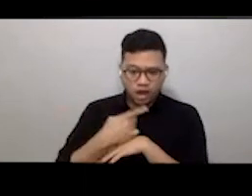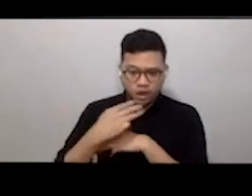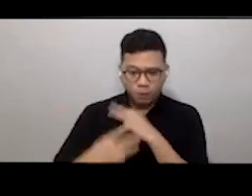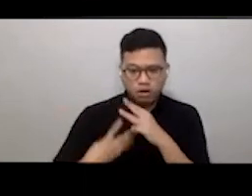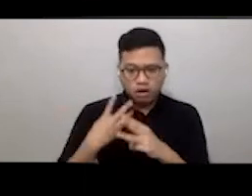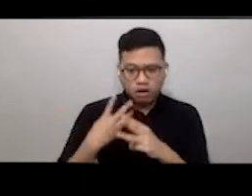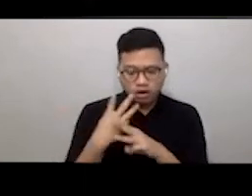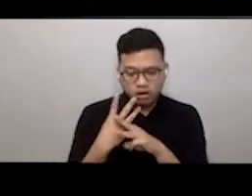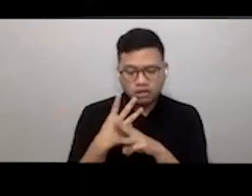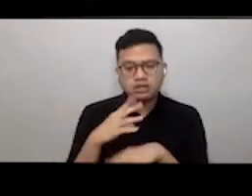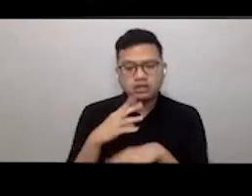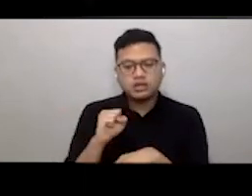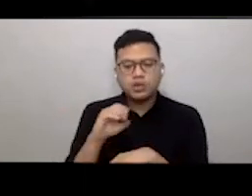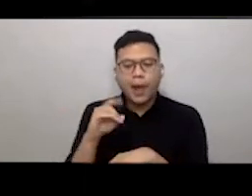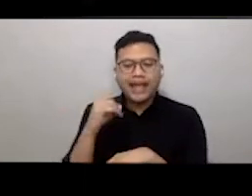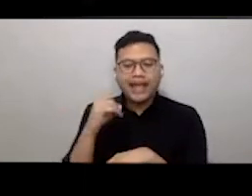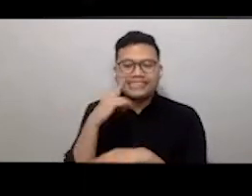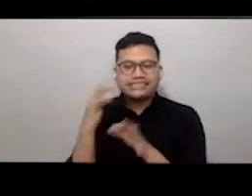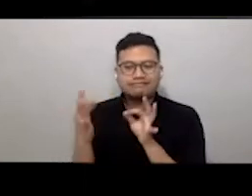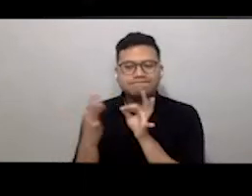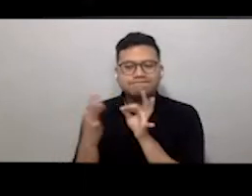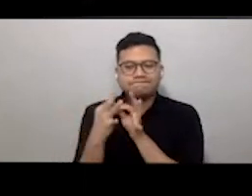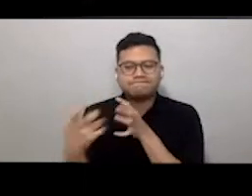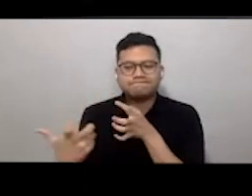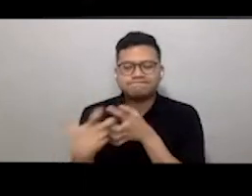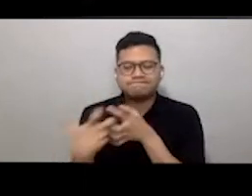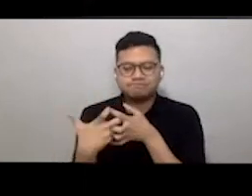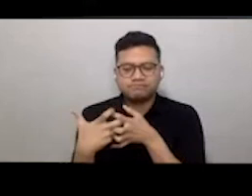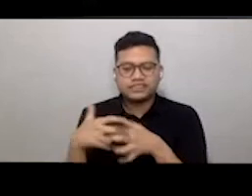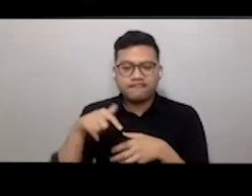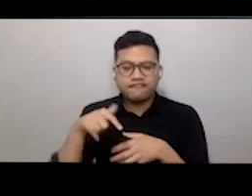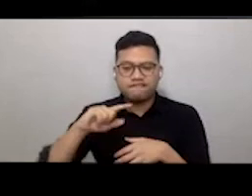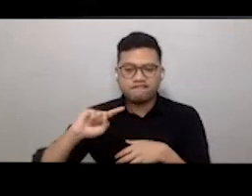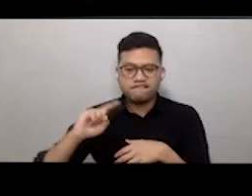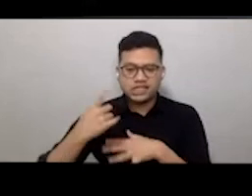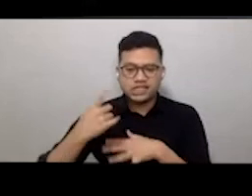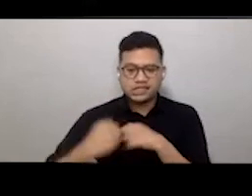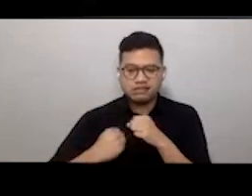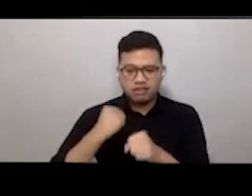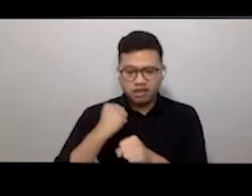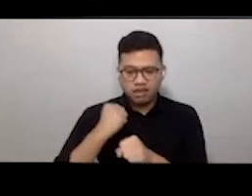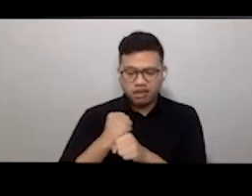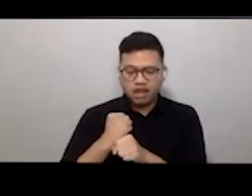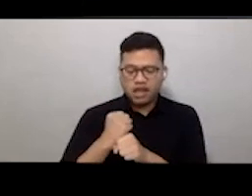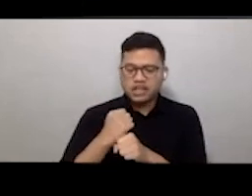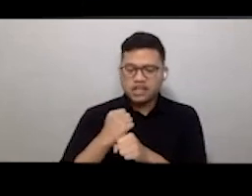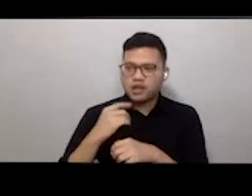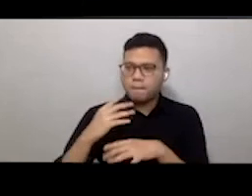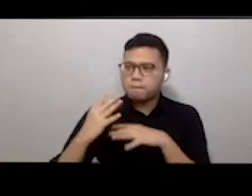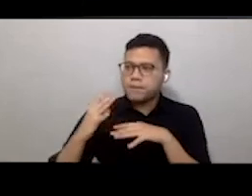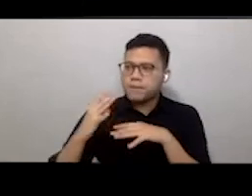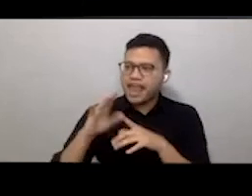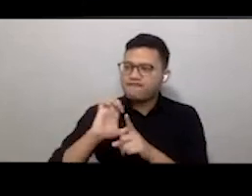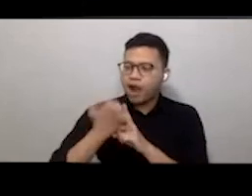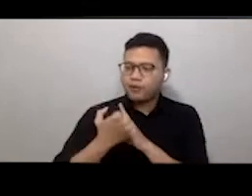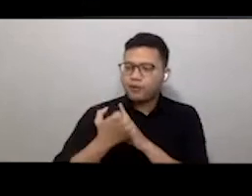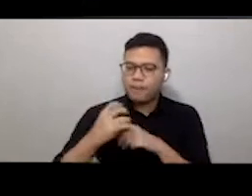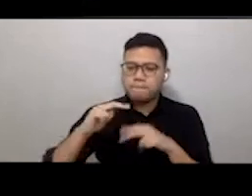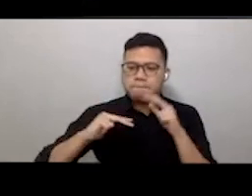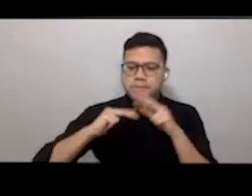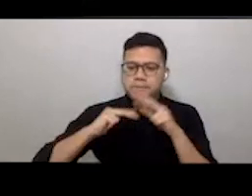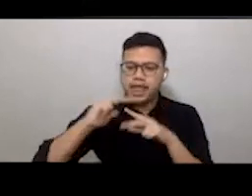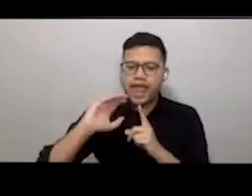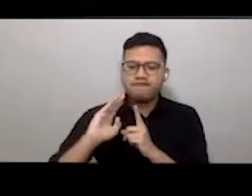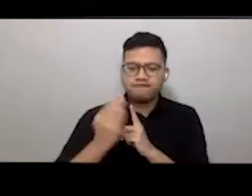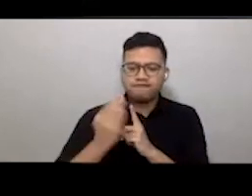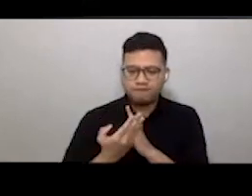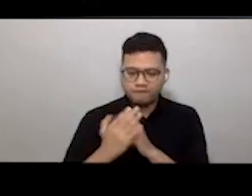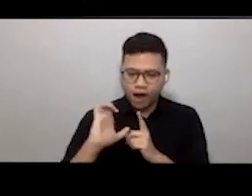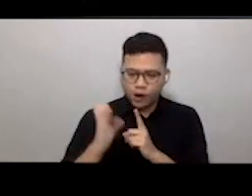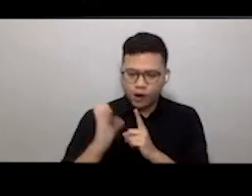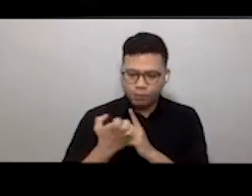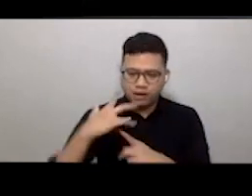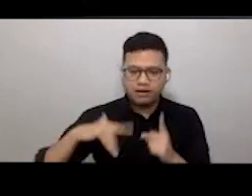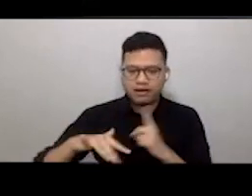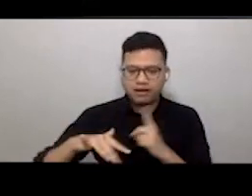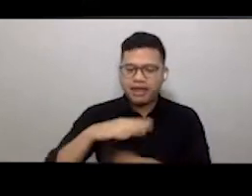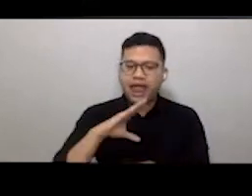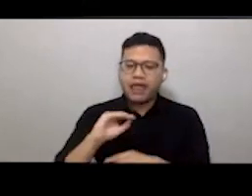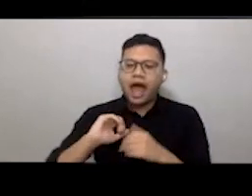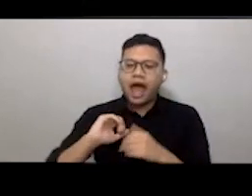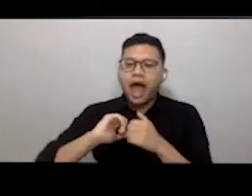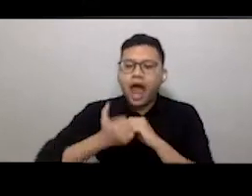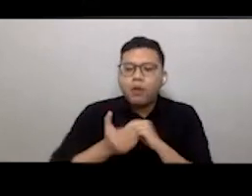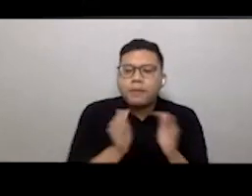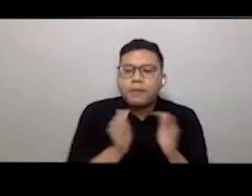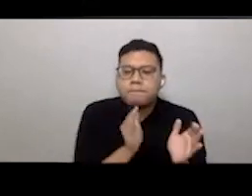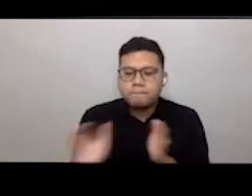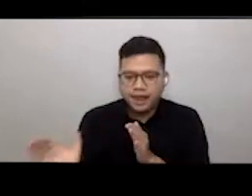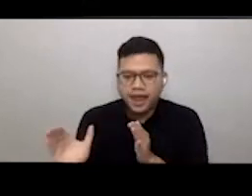really fitting, I think, that the first lecture in 2020 is about the built environment, the way we plan and build our cities, construct